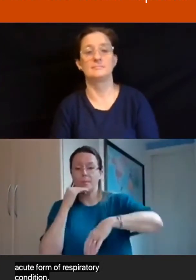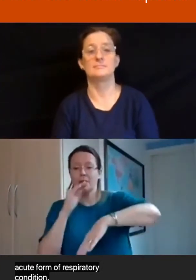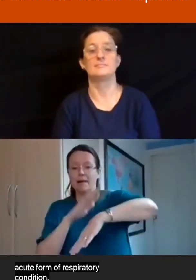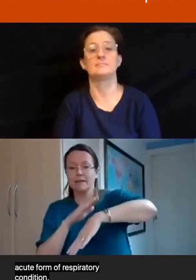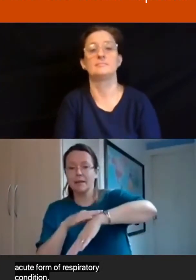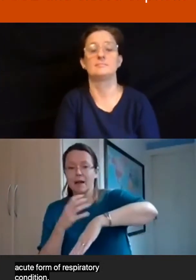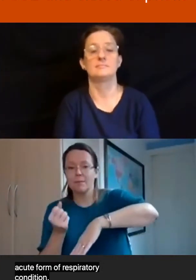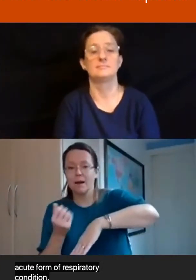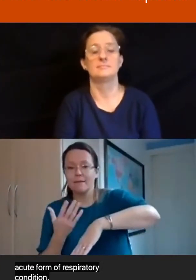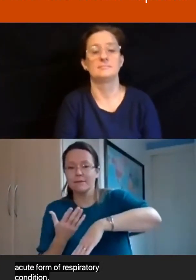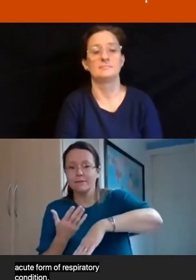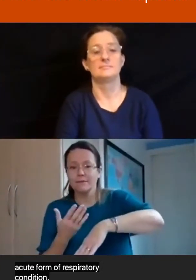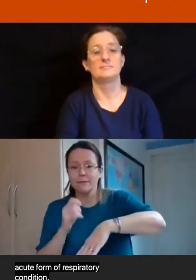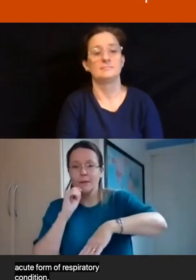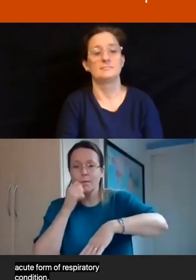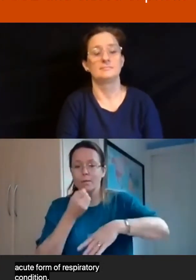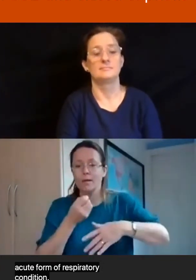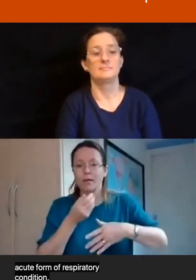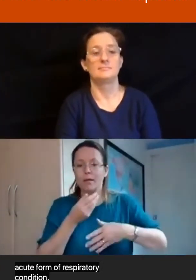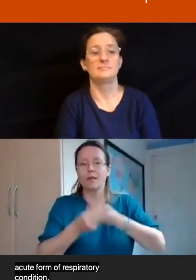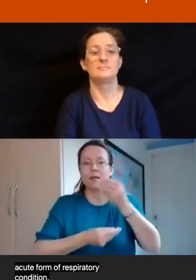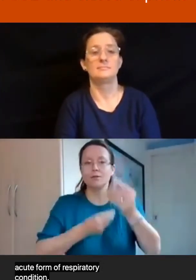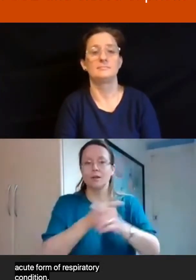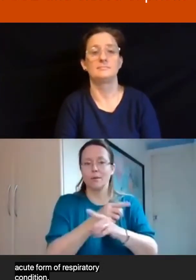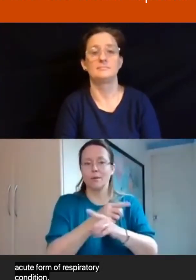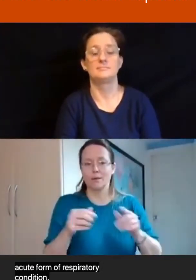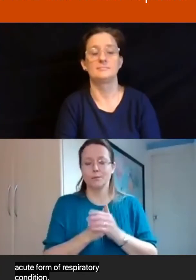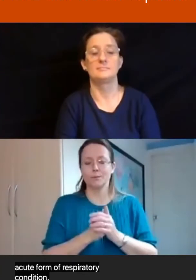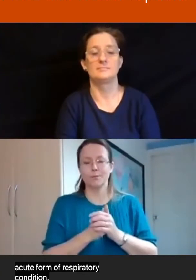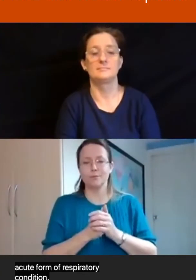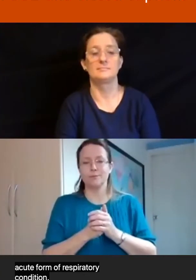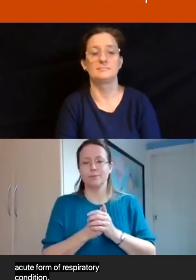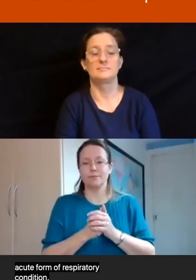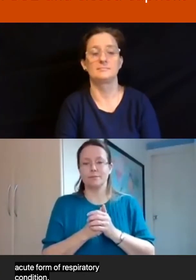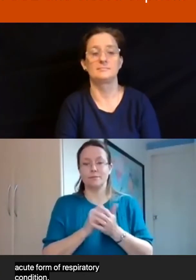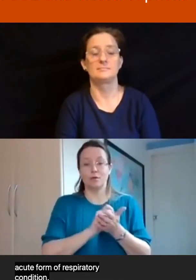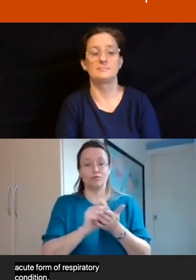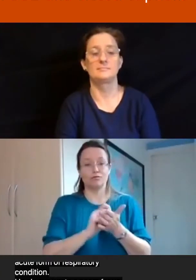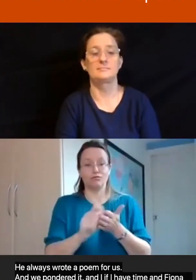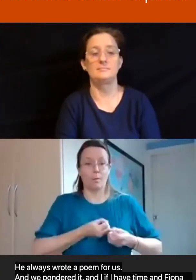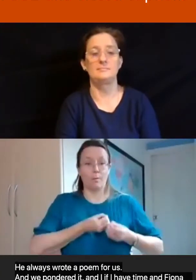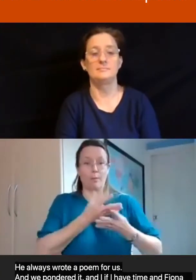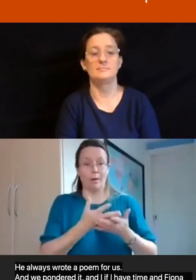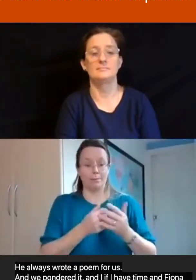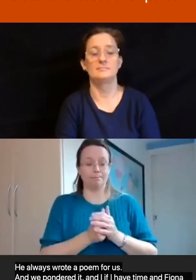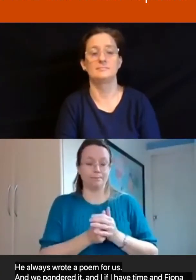tell me if I haven't got time. This is a poem that arrived this week for P87. It's called A Heart Room.